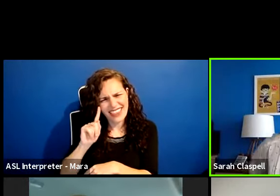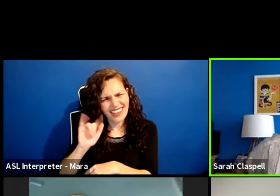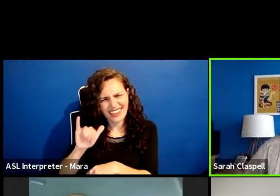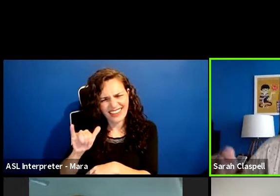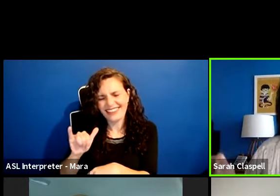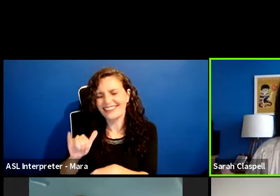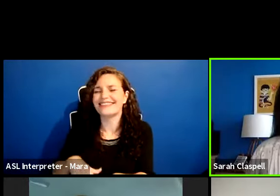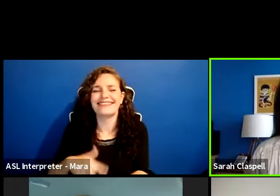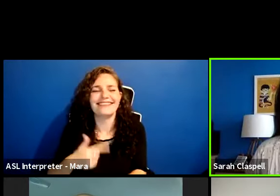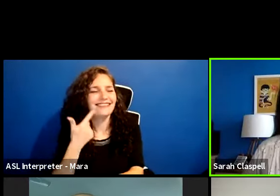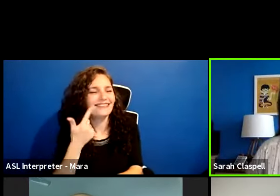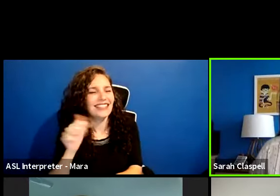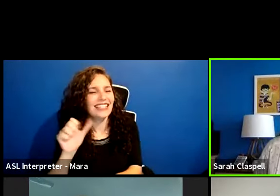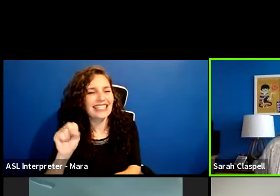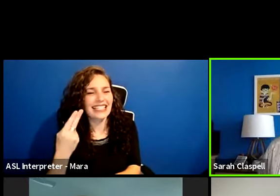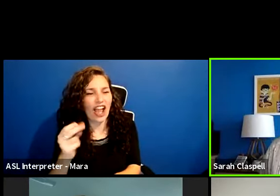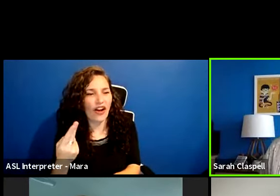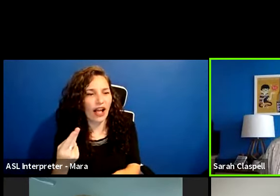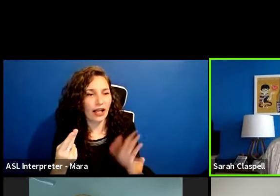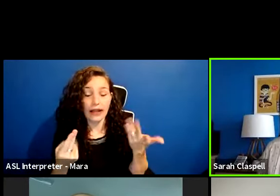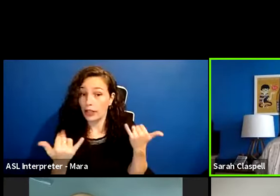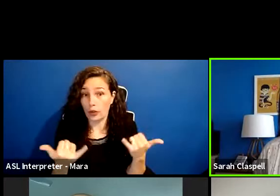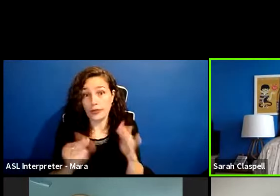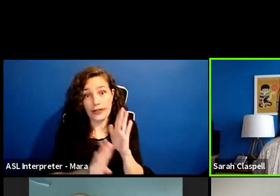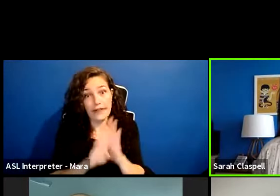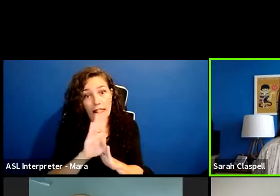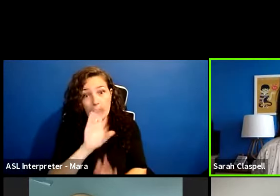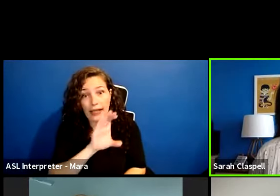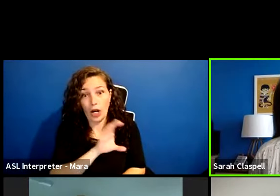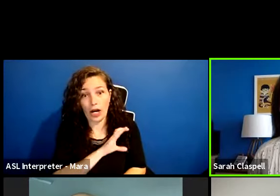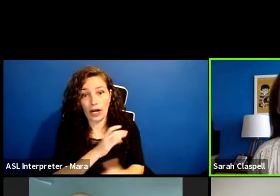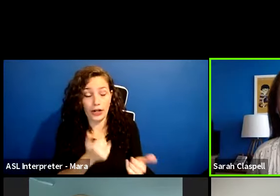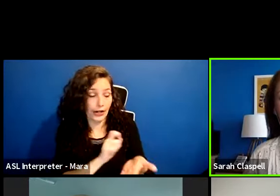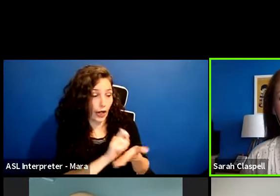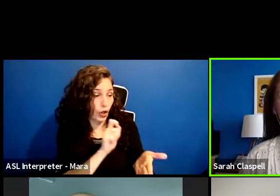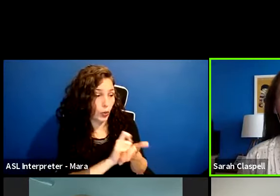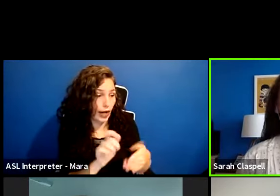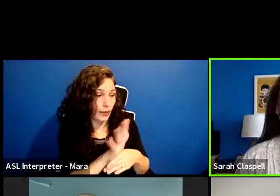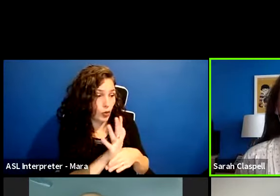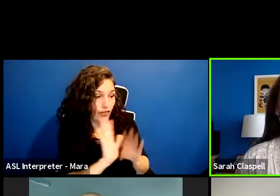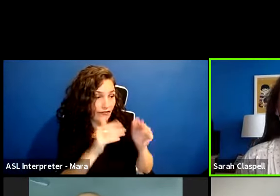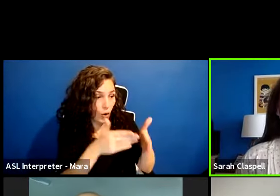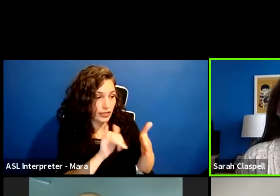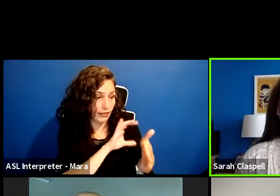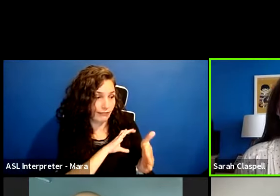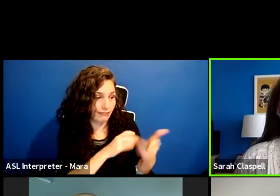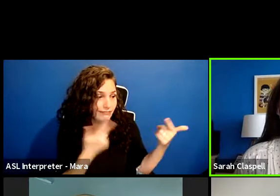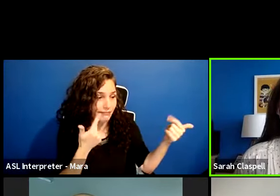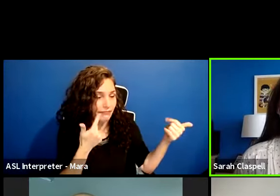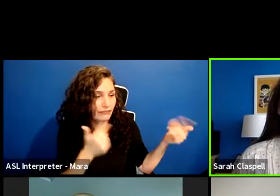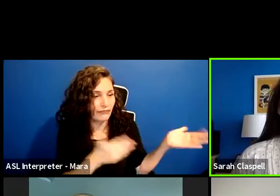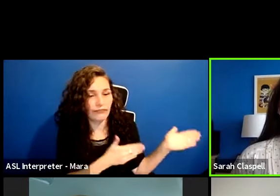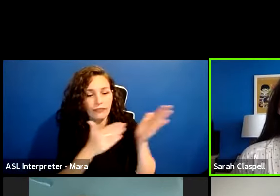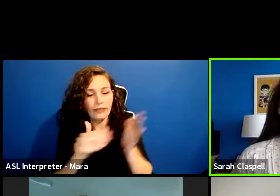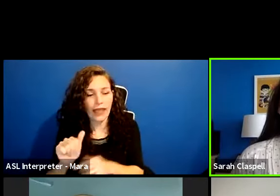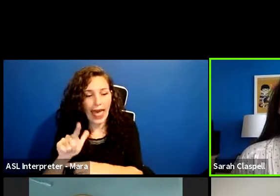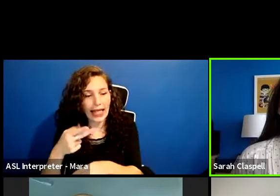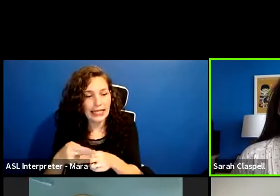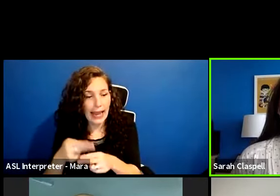See, you develop a character. Now you can write a whole movie based around that character. Um, Al, give us a name.